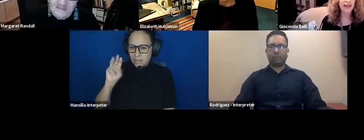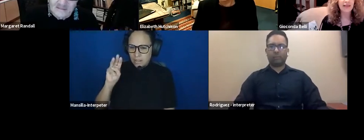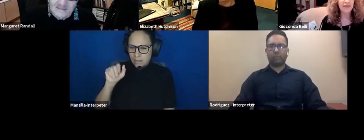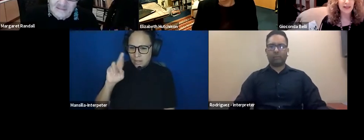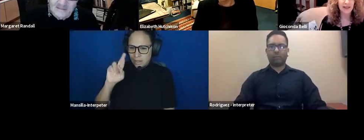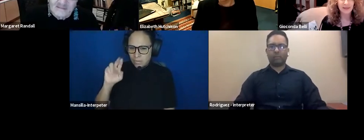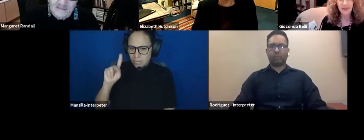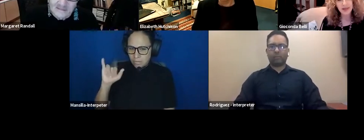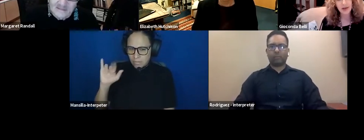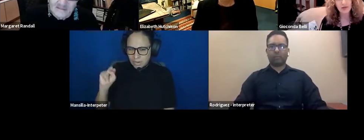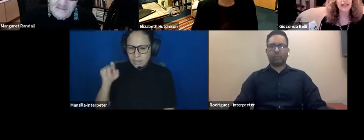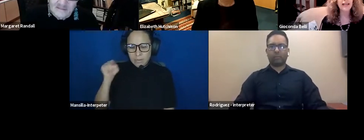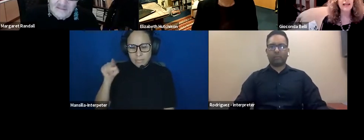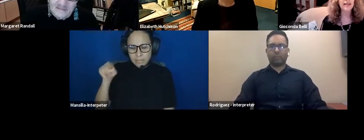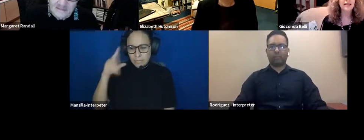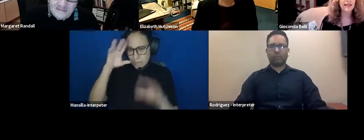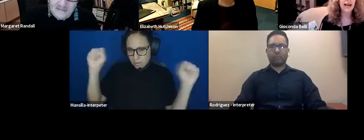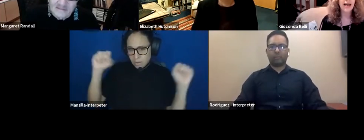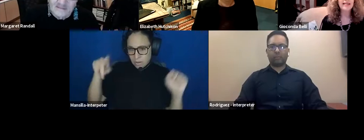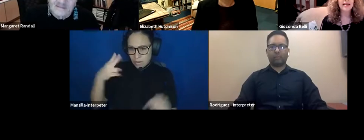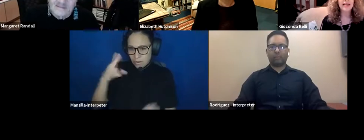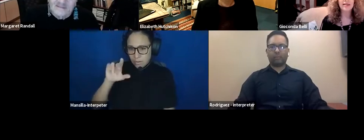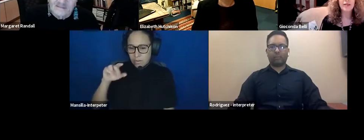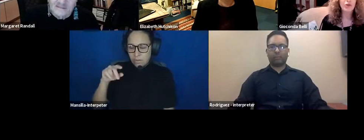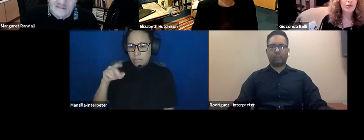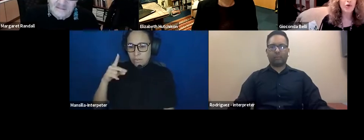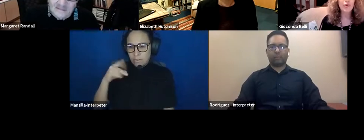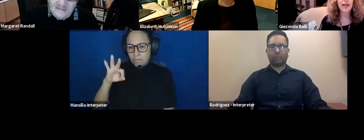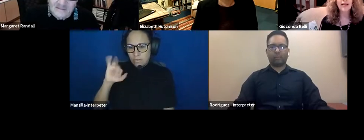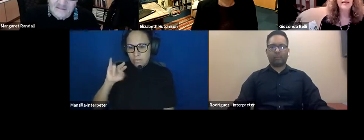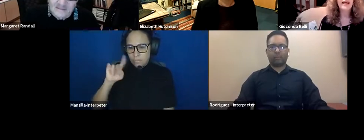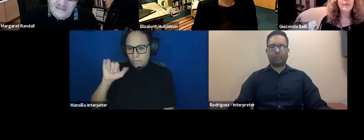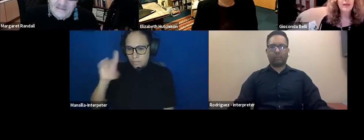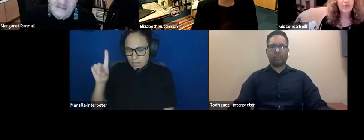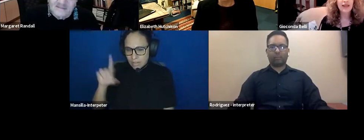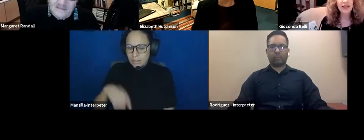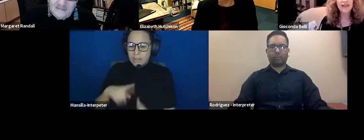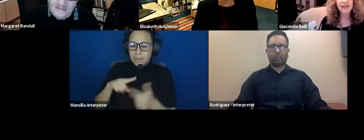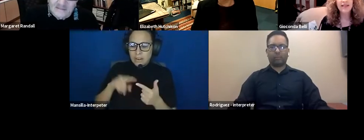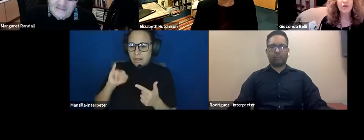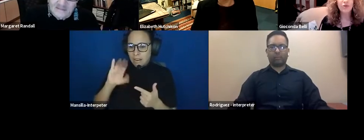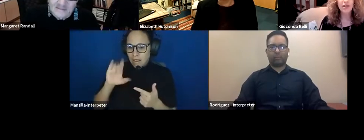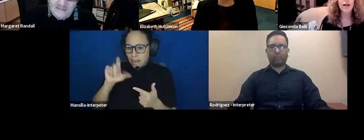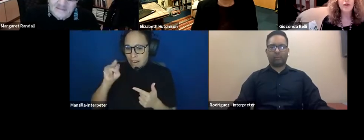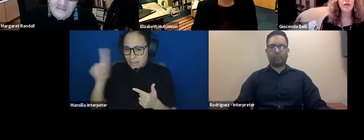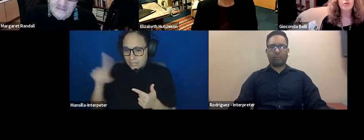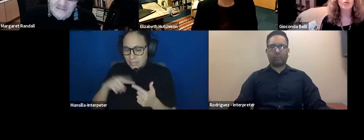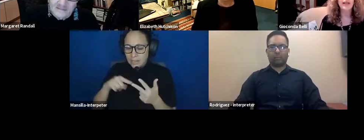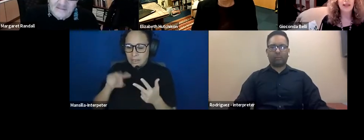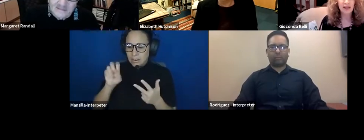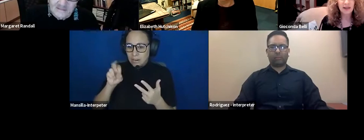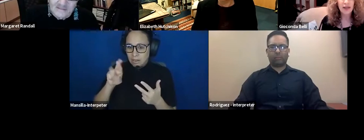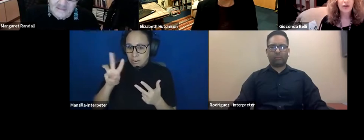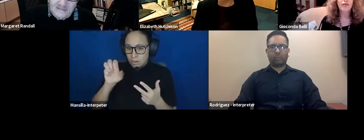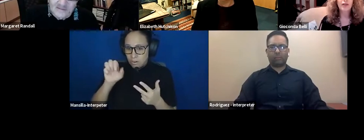president of Finland, Iceland, Norway. I mean, it was very interesting to see how